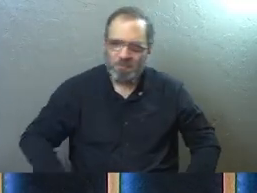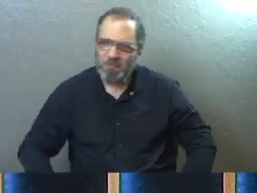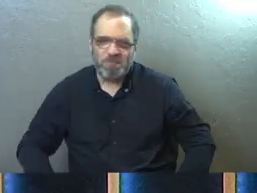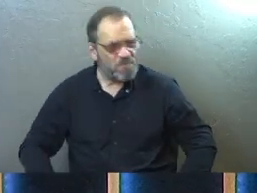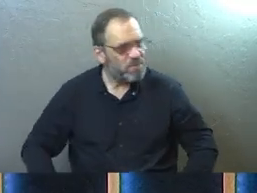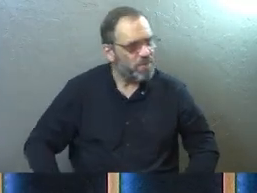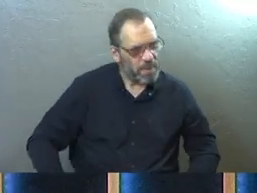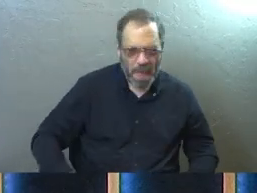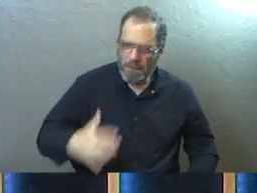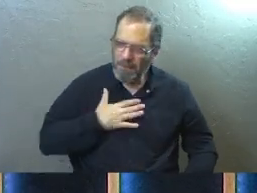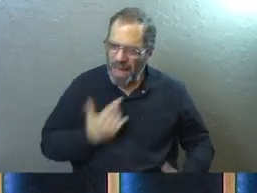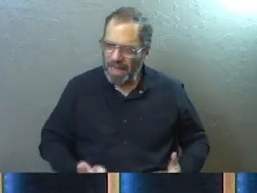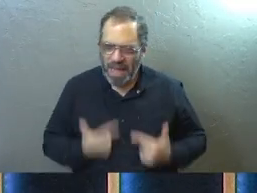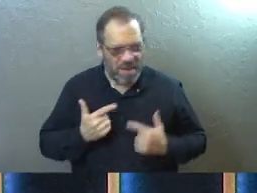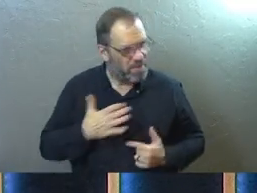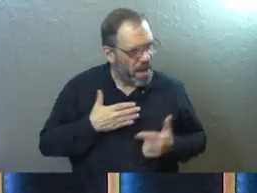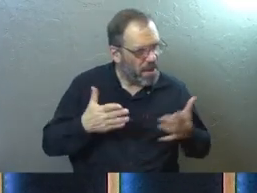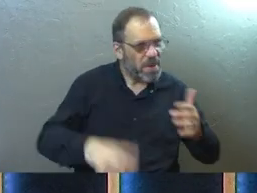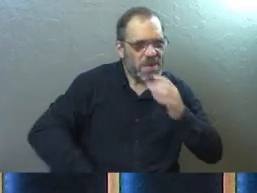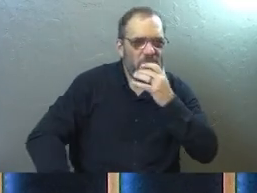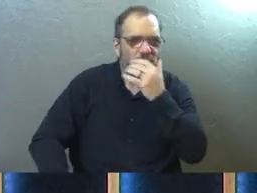So I'll do life my way.